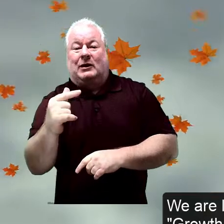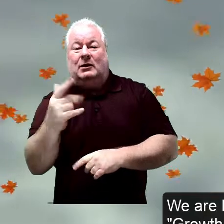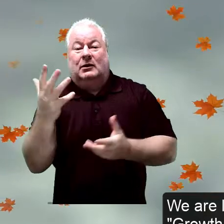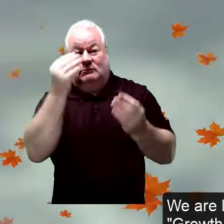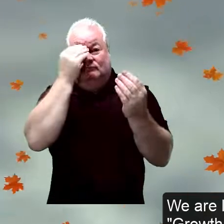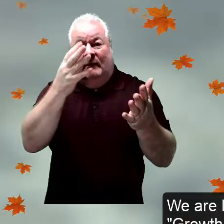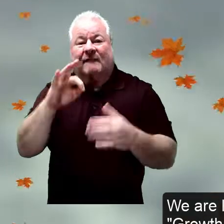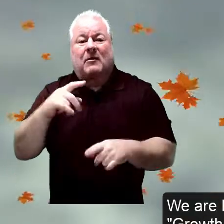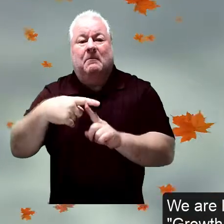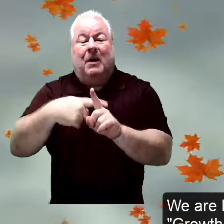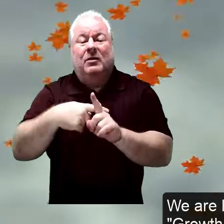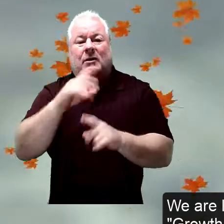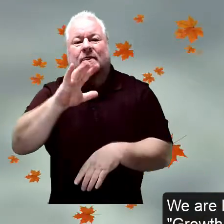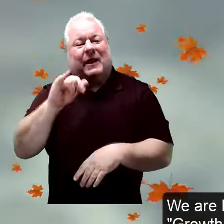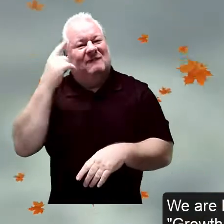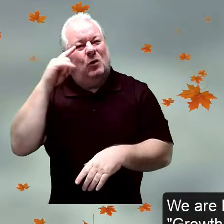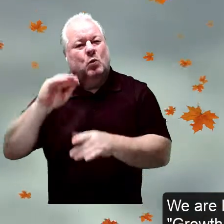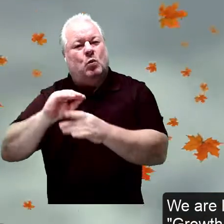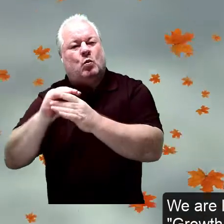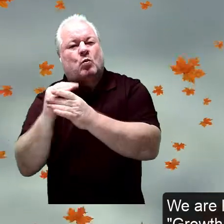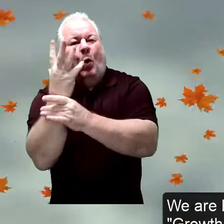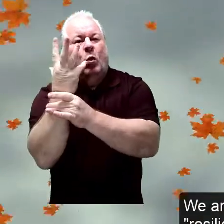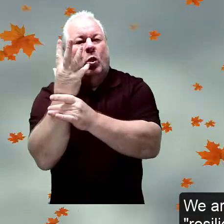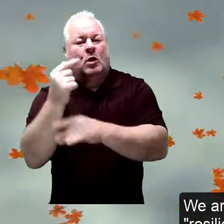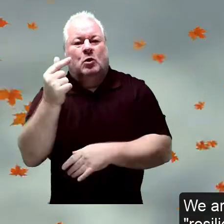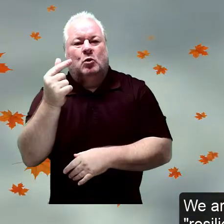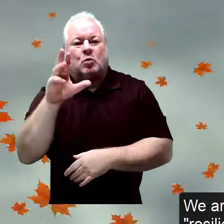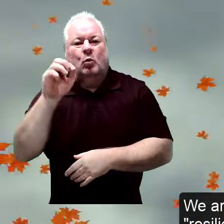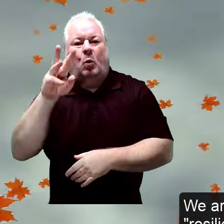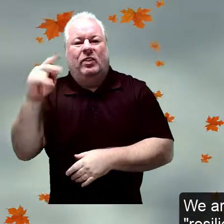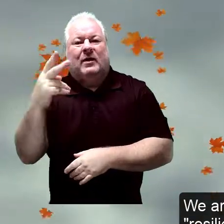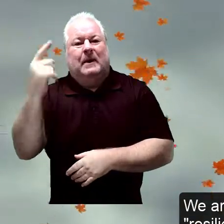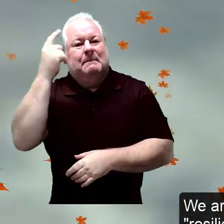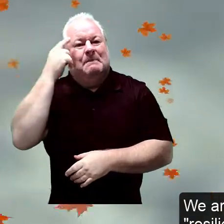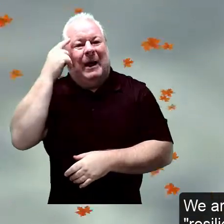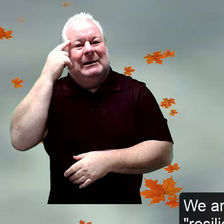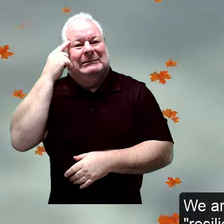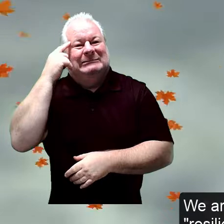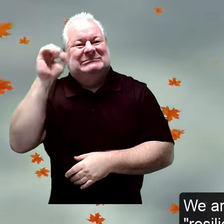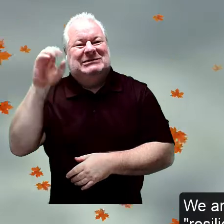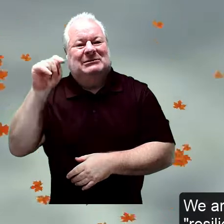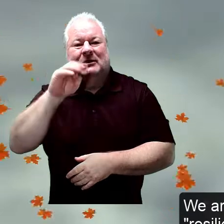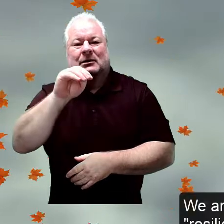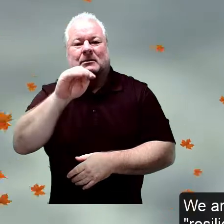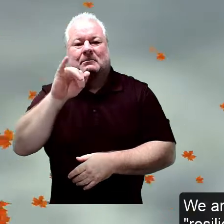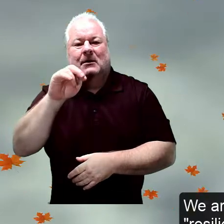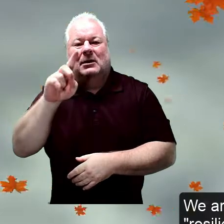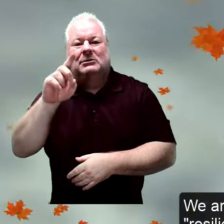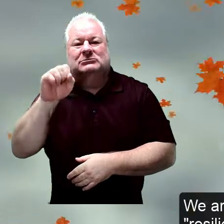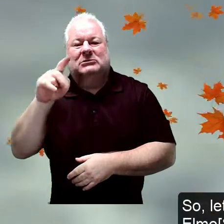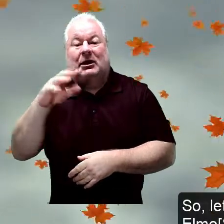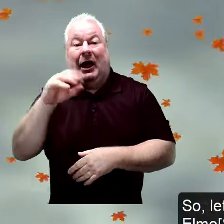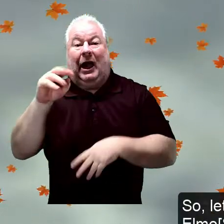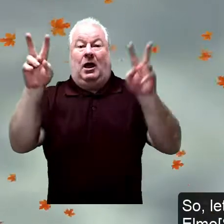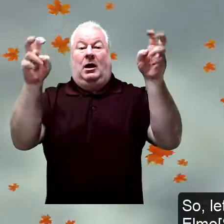looking at what we need to have a growth mindset, and we are exploring what it means to be resilient.